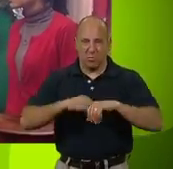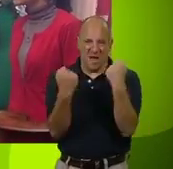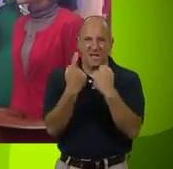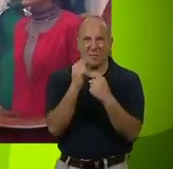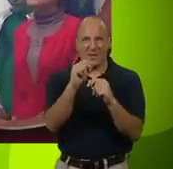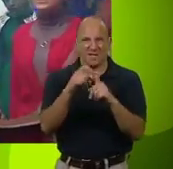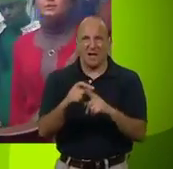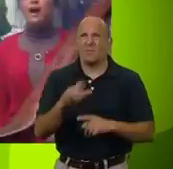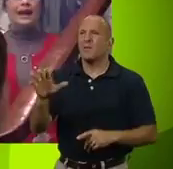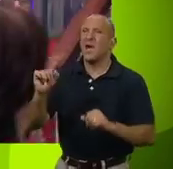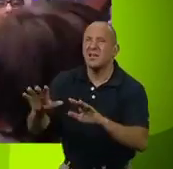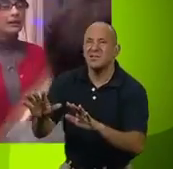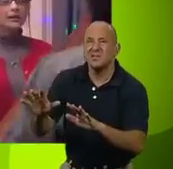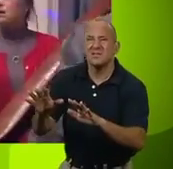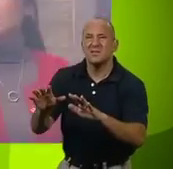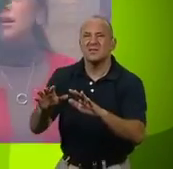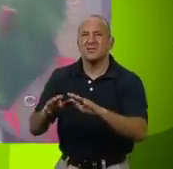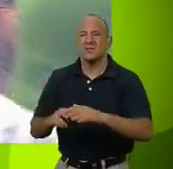something of Danny's. Max, wait.